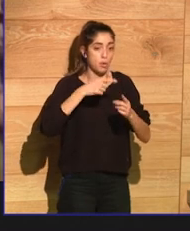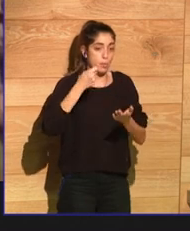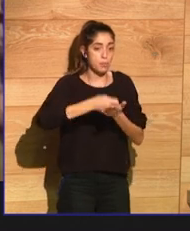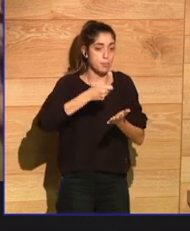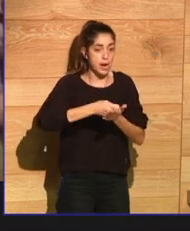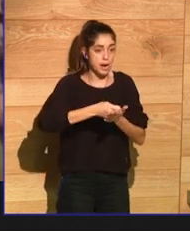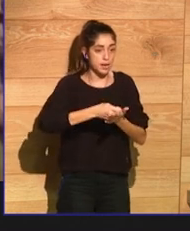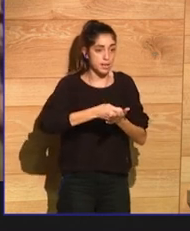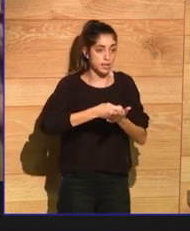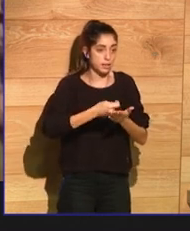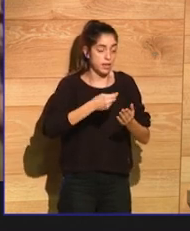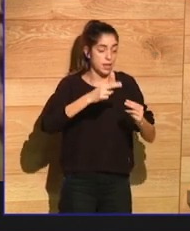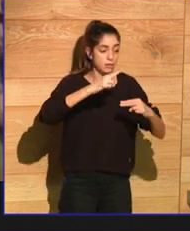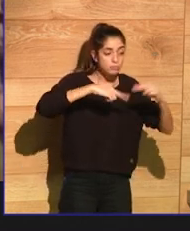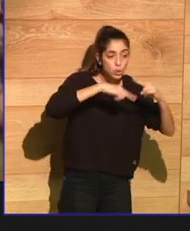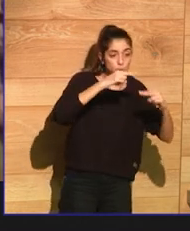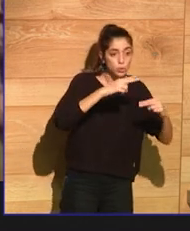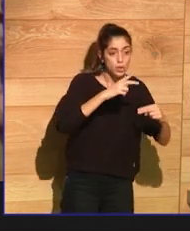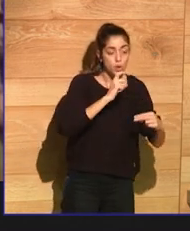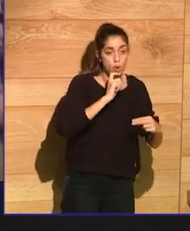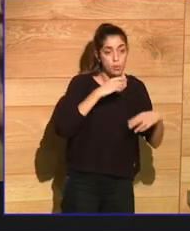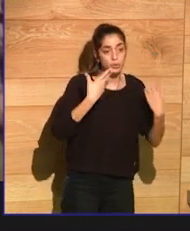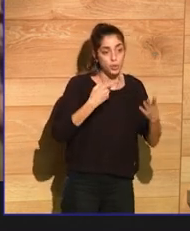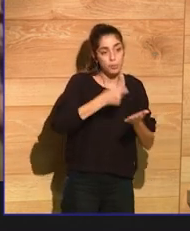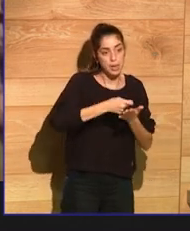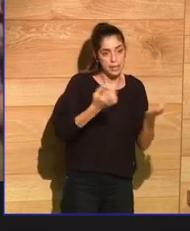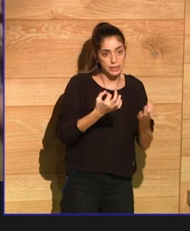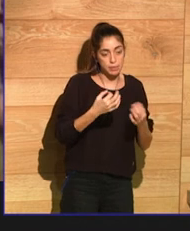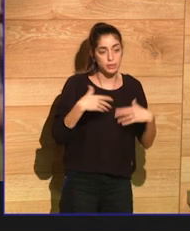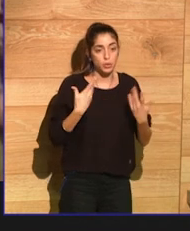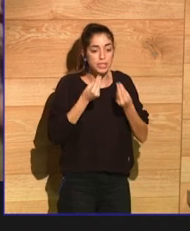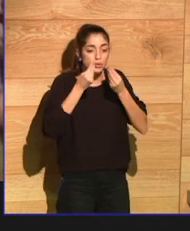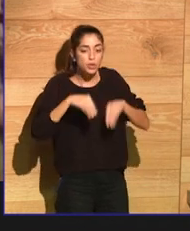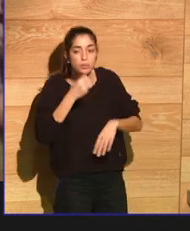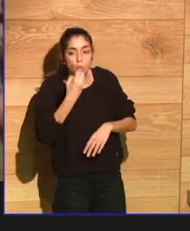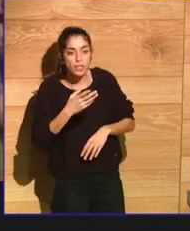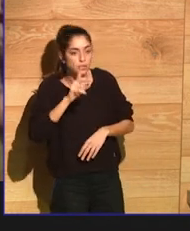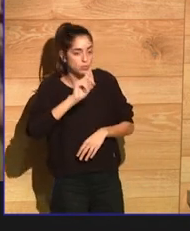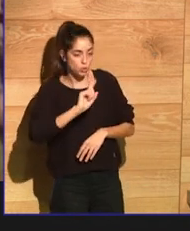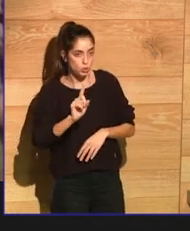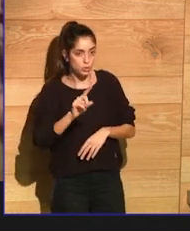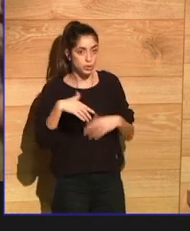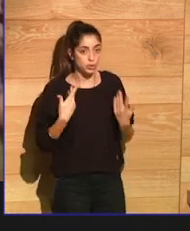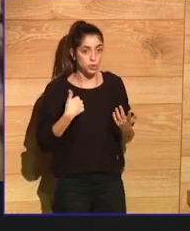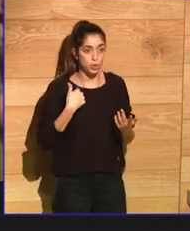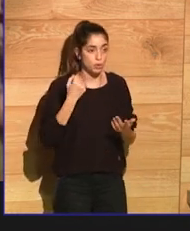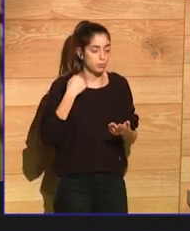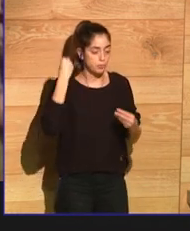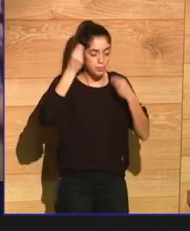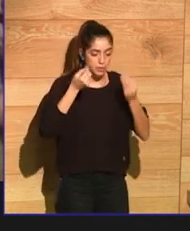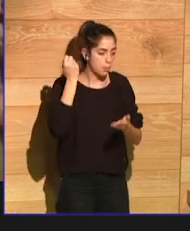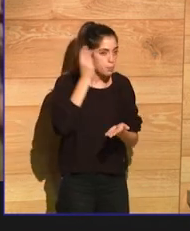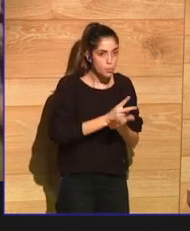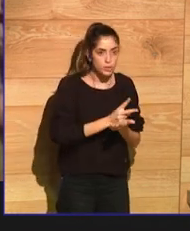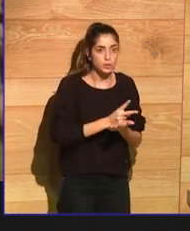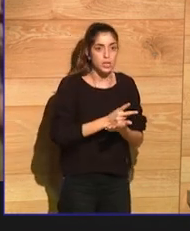stories. And so I would bet that a huge number of people young and old are so sick of what they've been